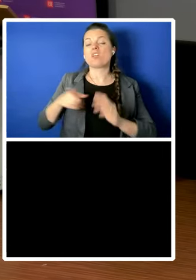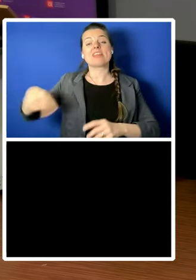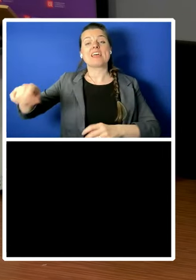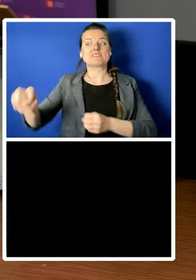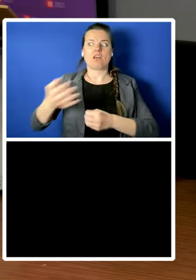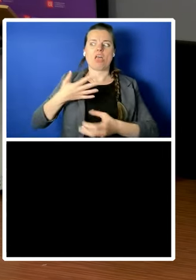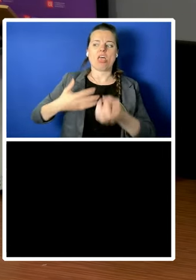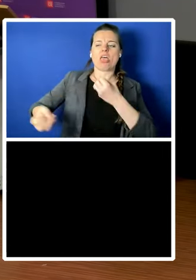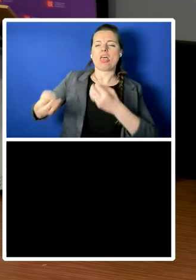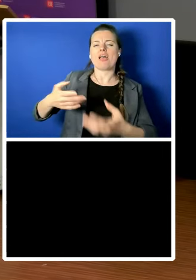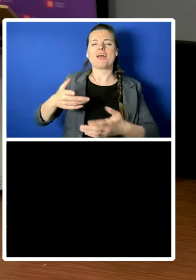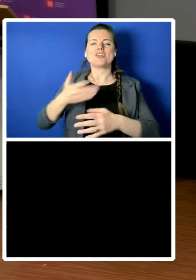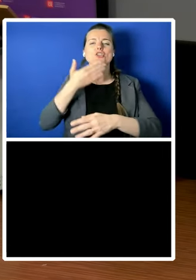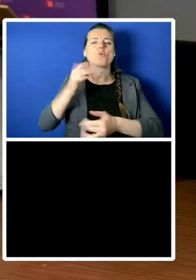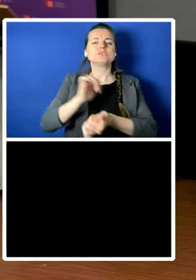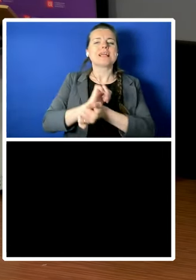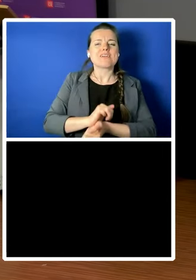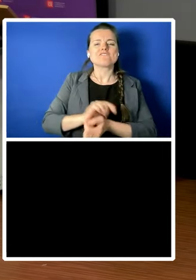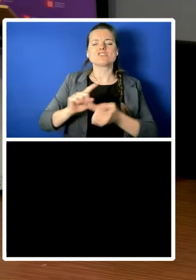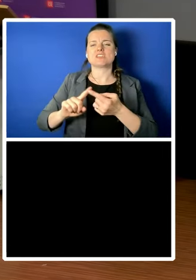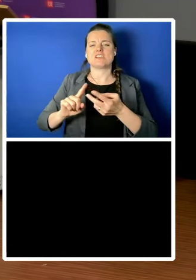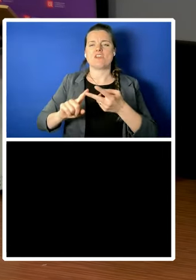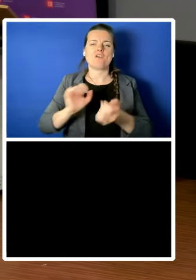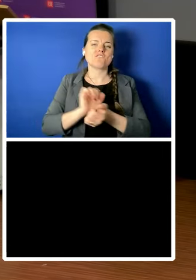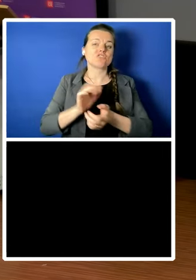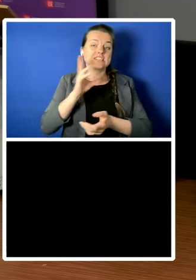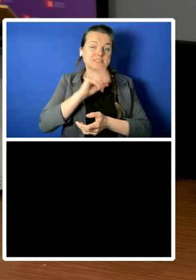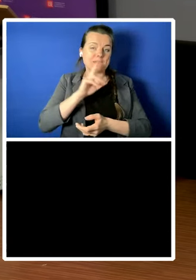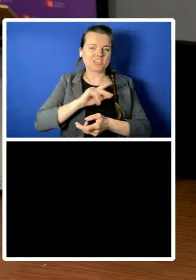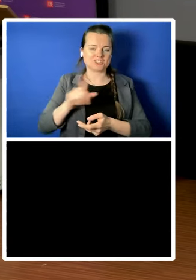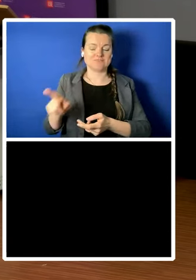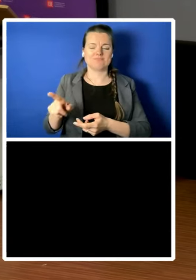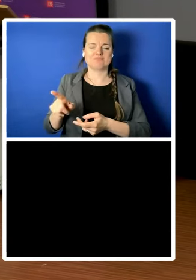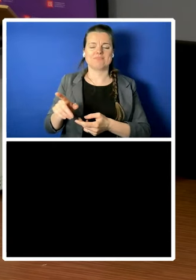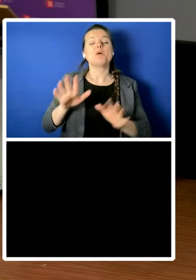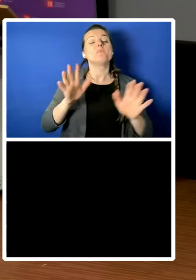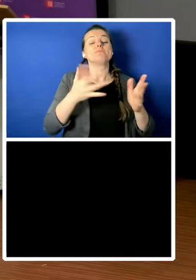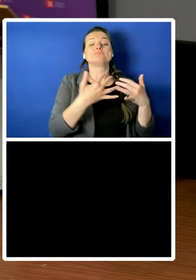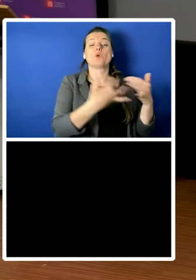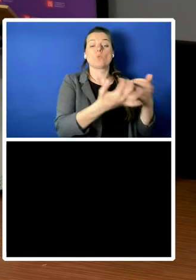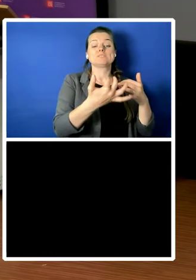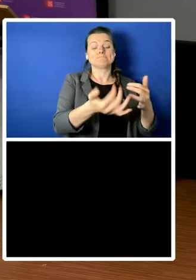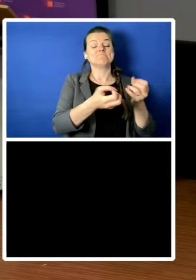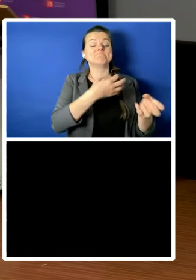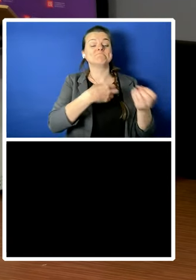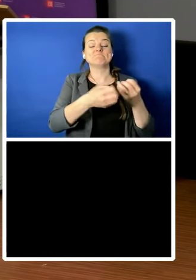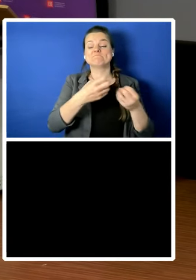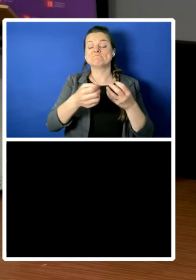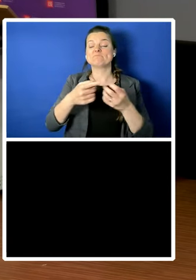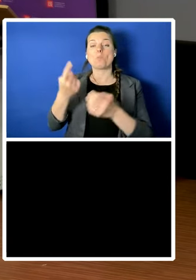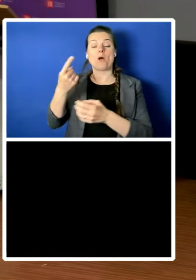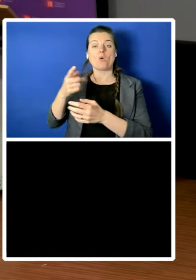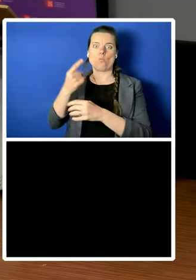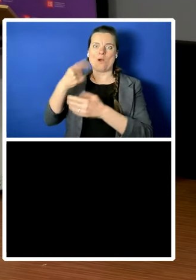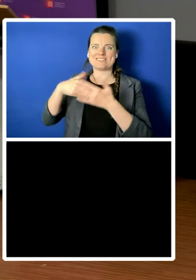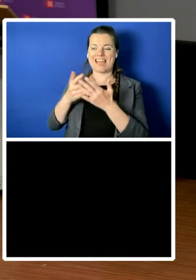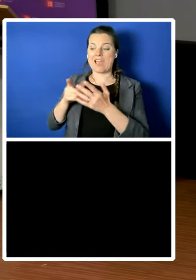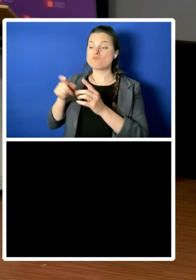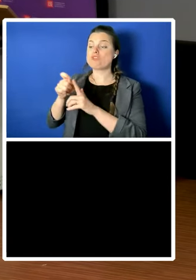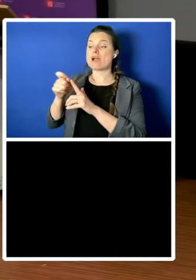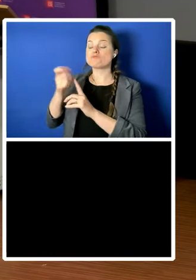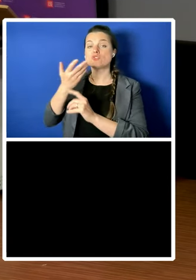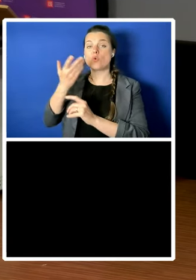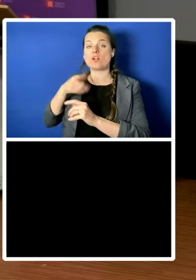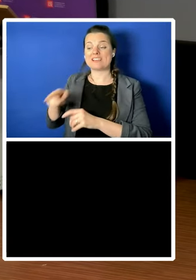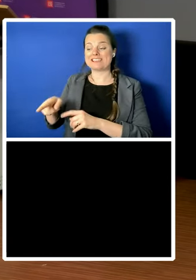speech and one day I was speaking to a primary school audience and a little boy said because we treated other people